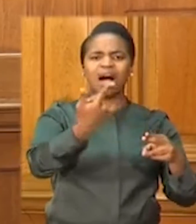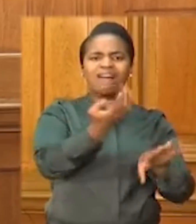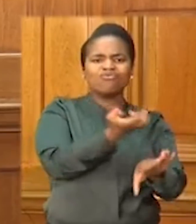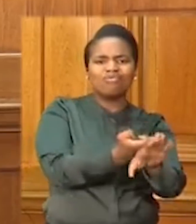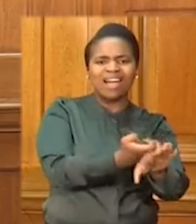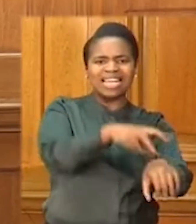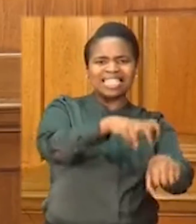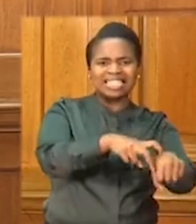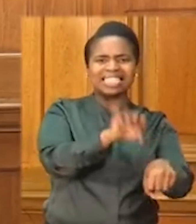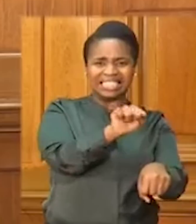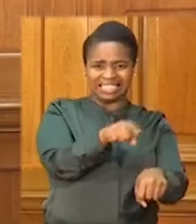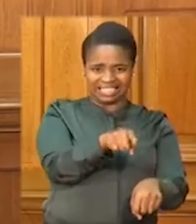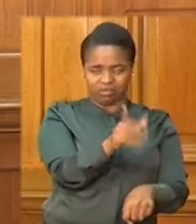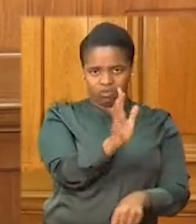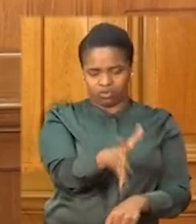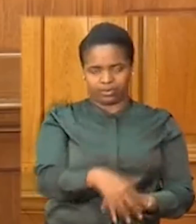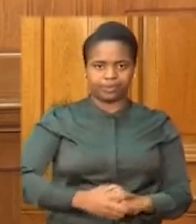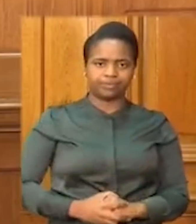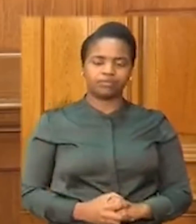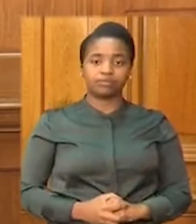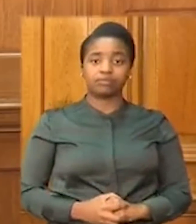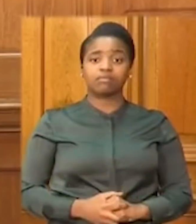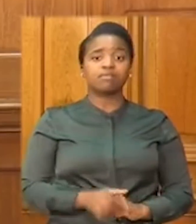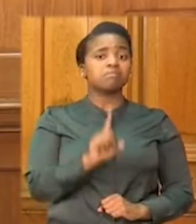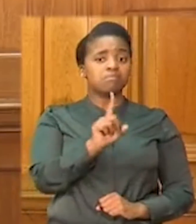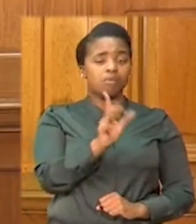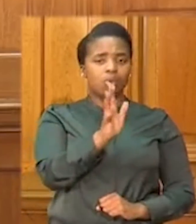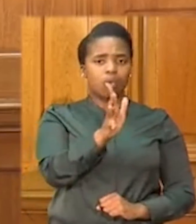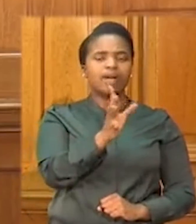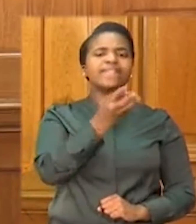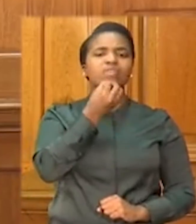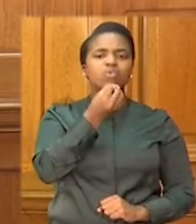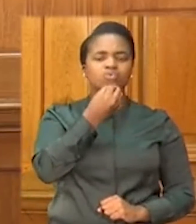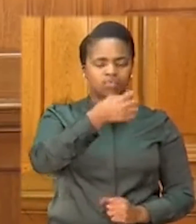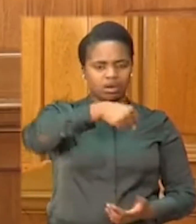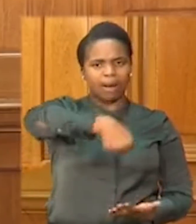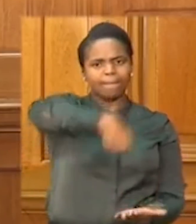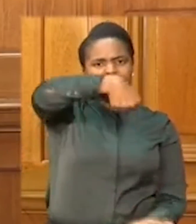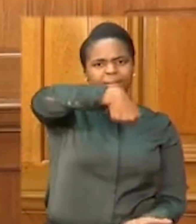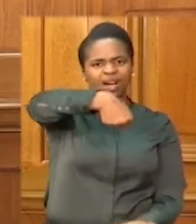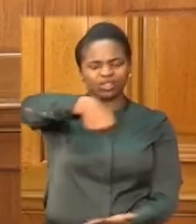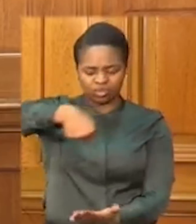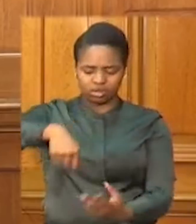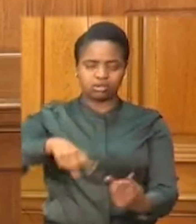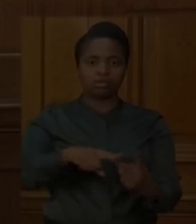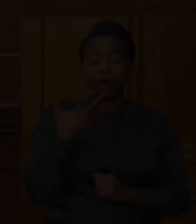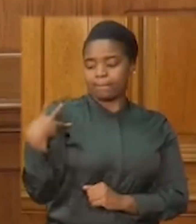facilities. But they'll also be able to provide food and shelter for the homeless.